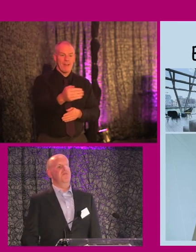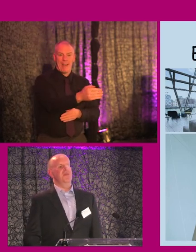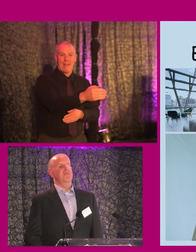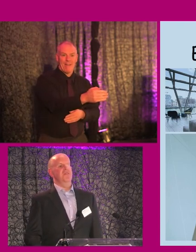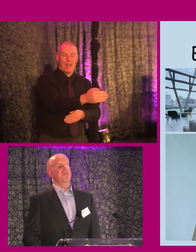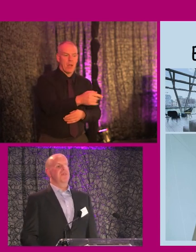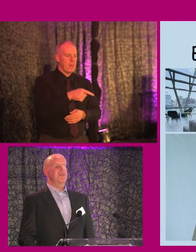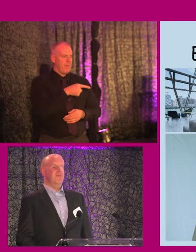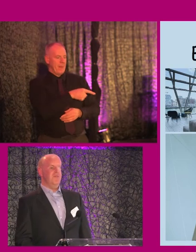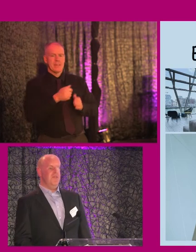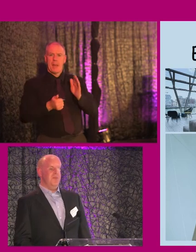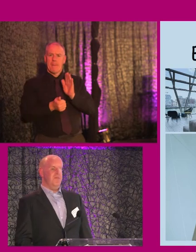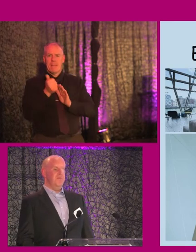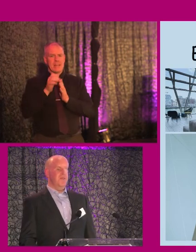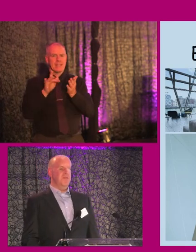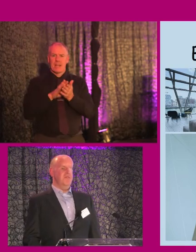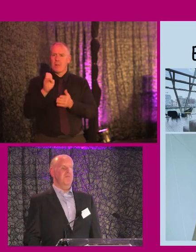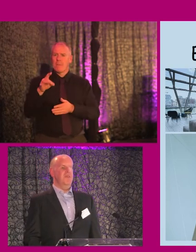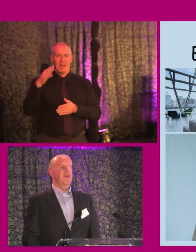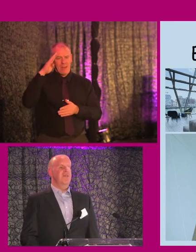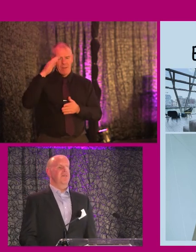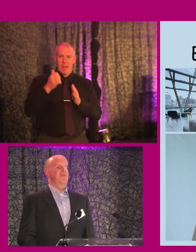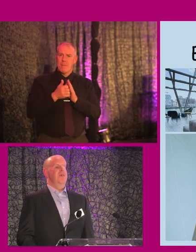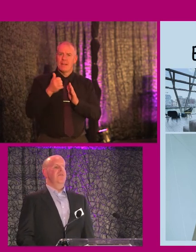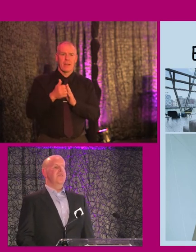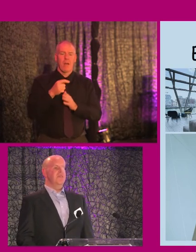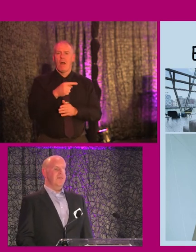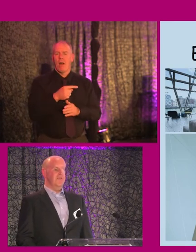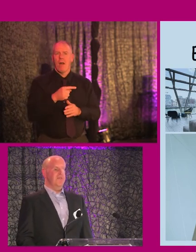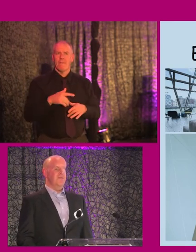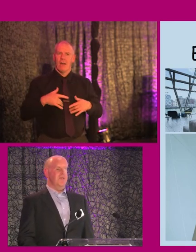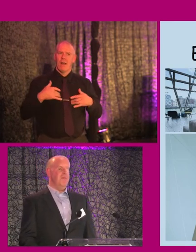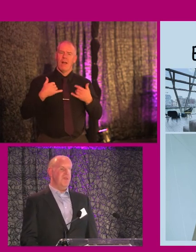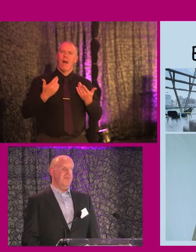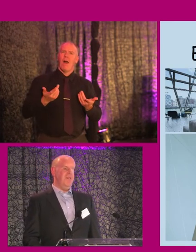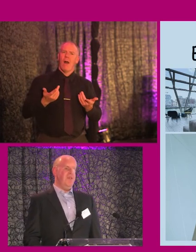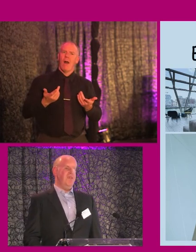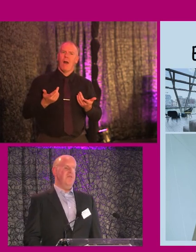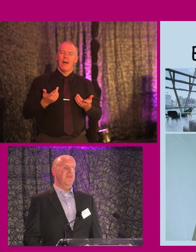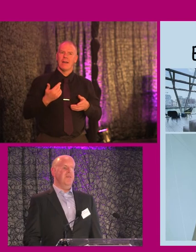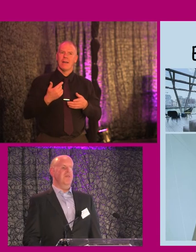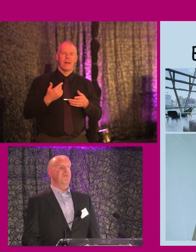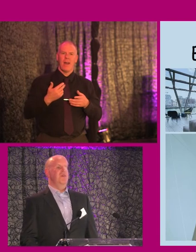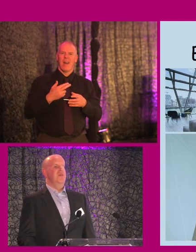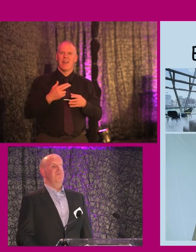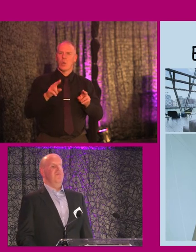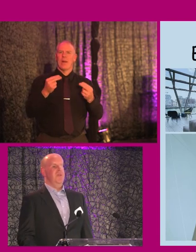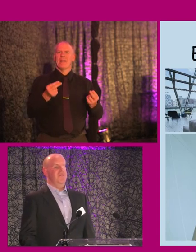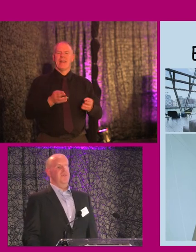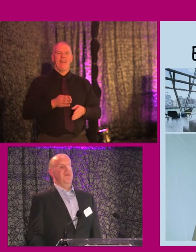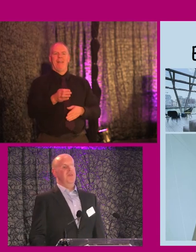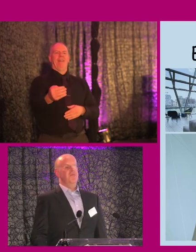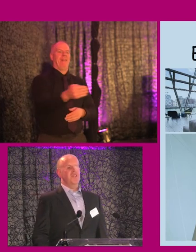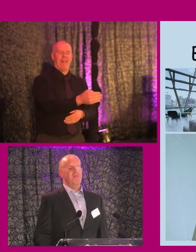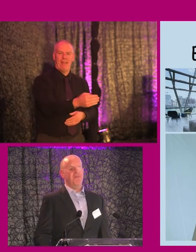But in the central bank of building, the central bank of Ireland building still gives me kind of a real sense of kind of a bit of a kick out of being able to kind of make